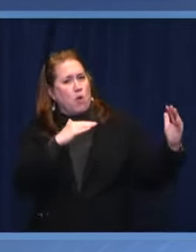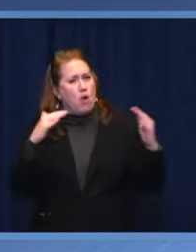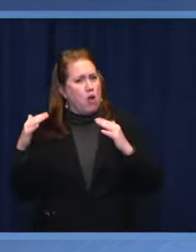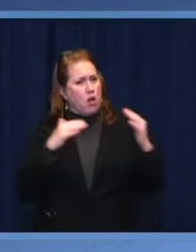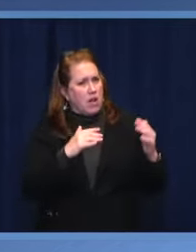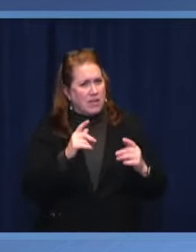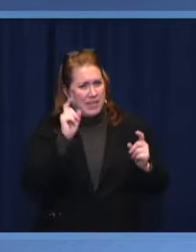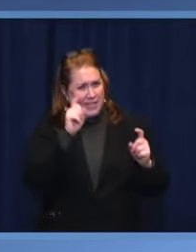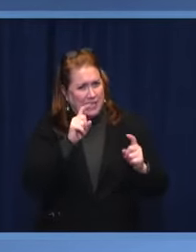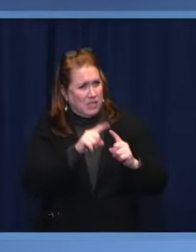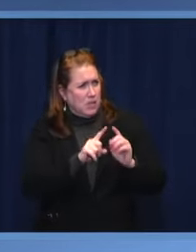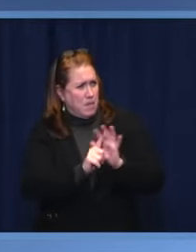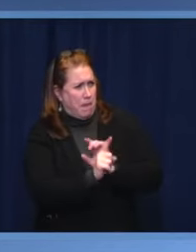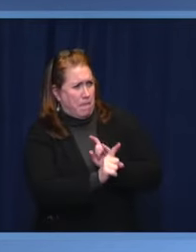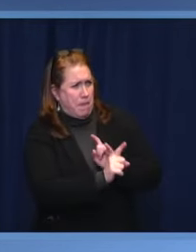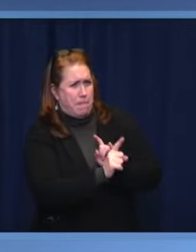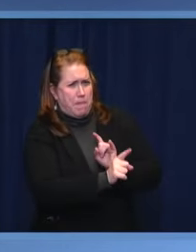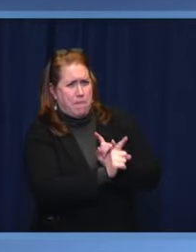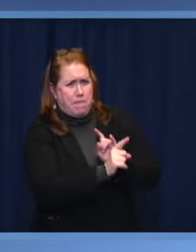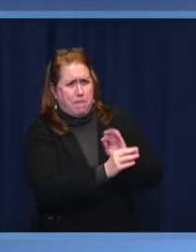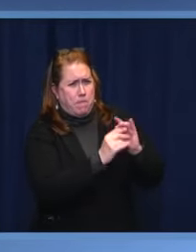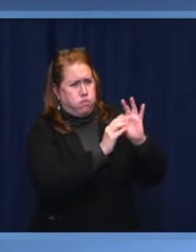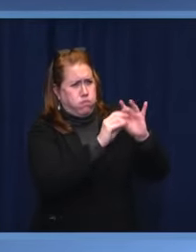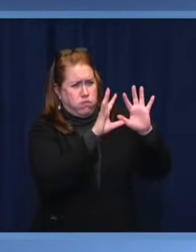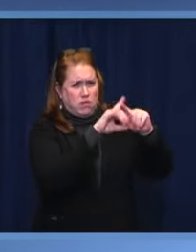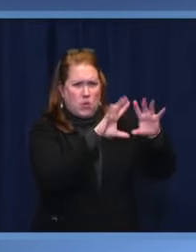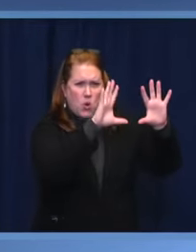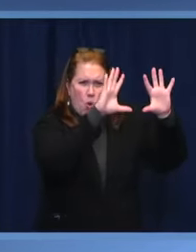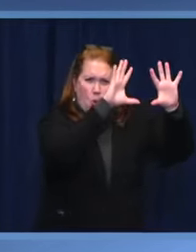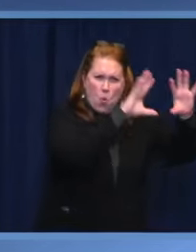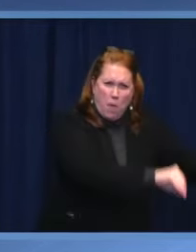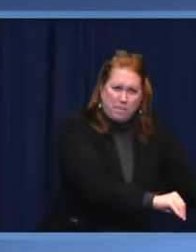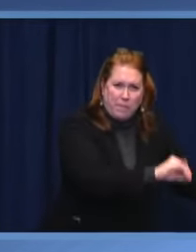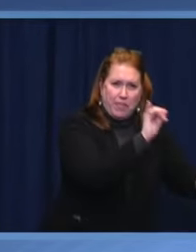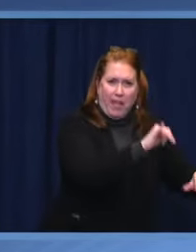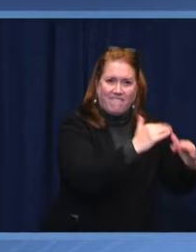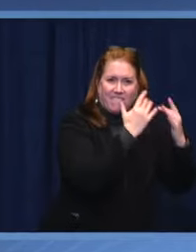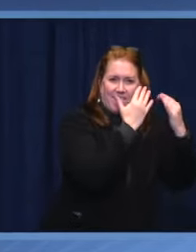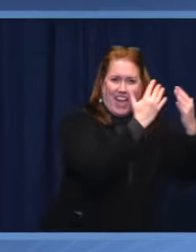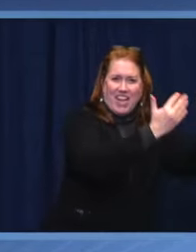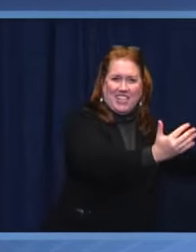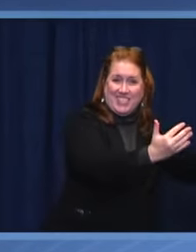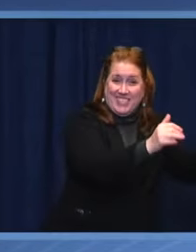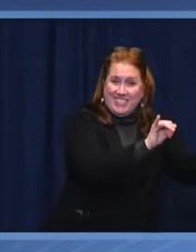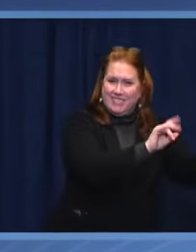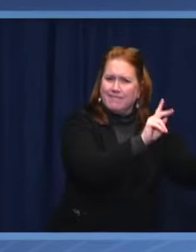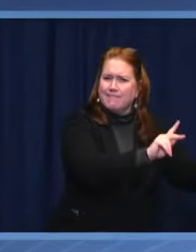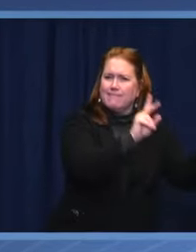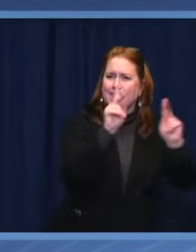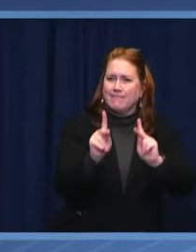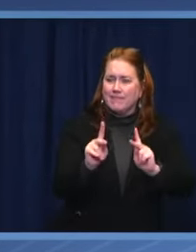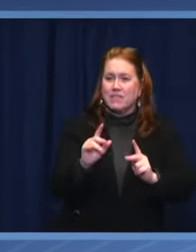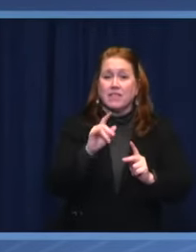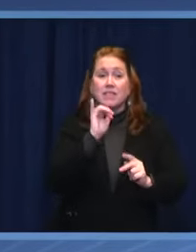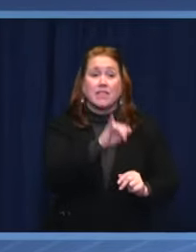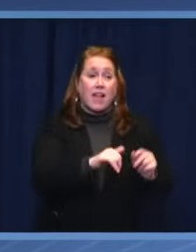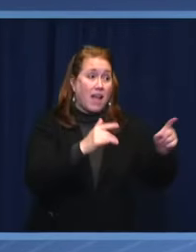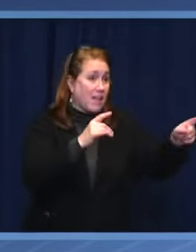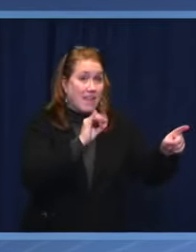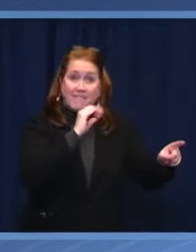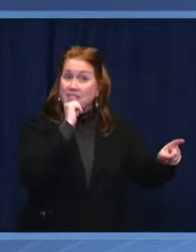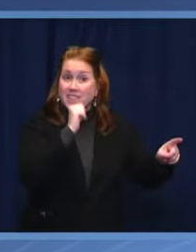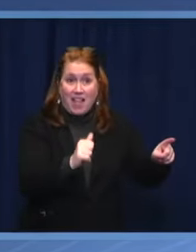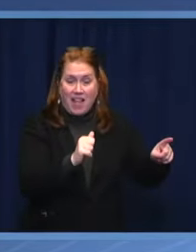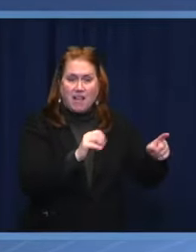on the defenders, the more casualties and destruction because the flames of